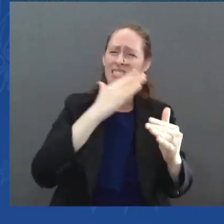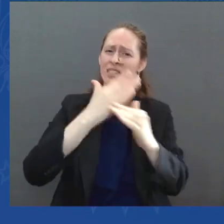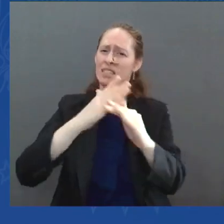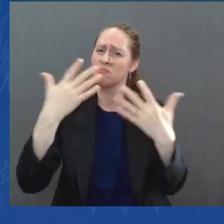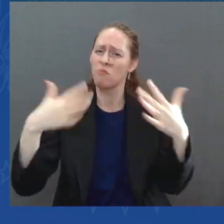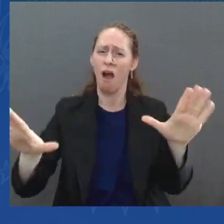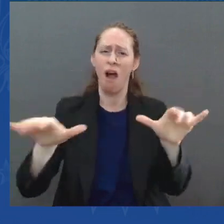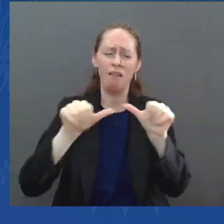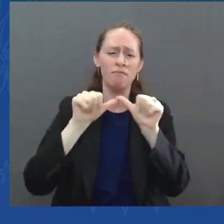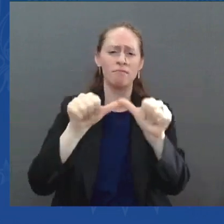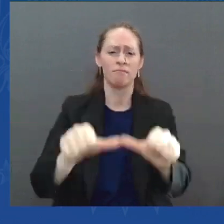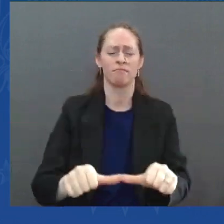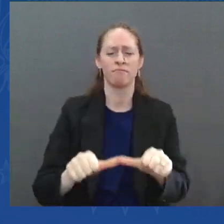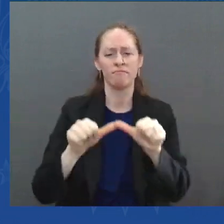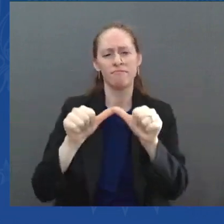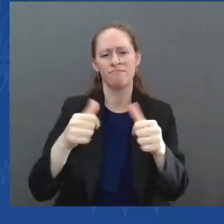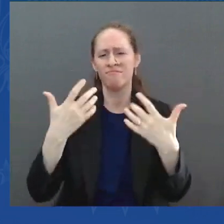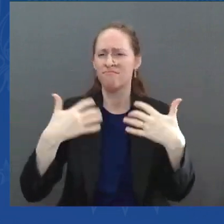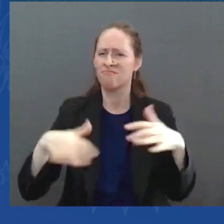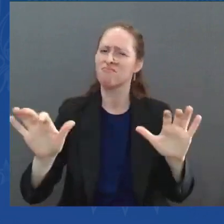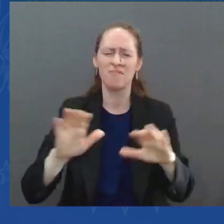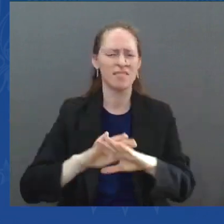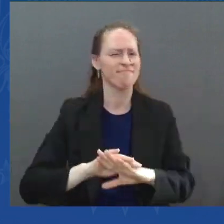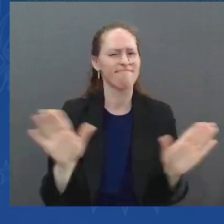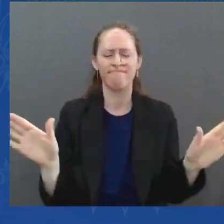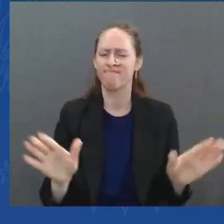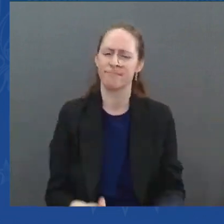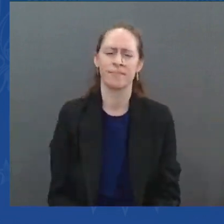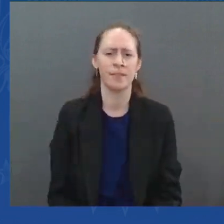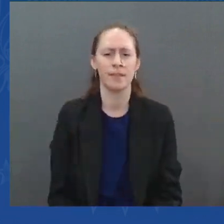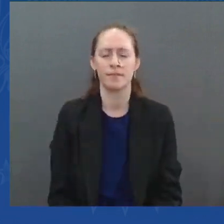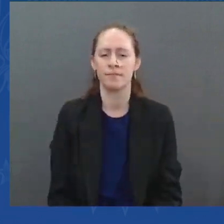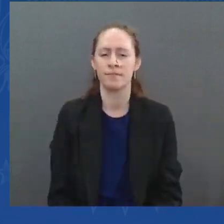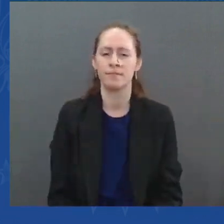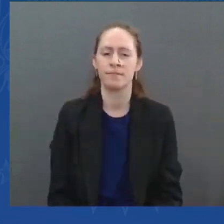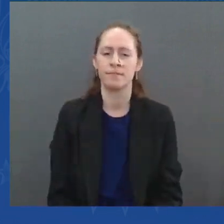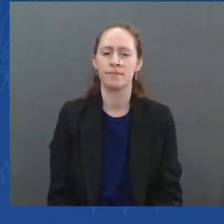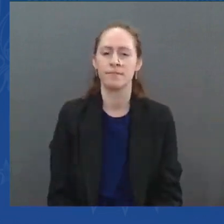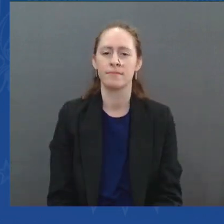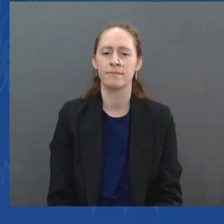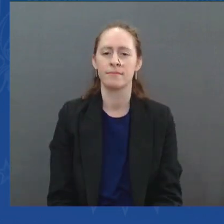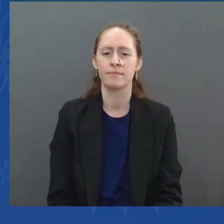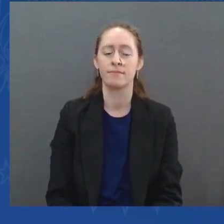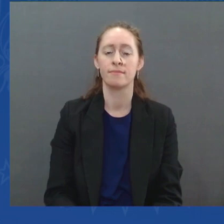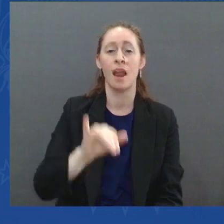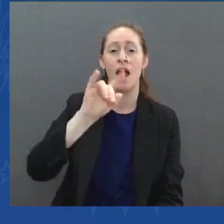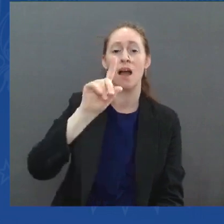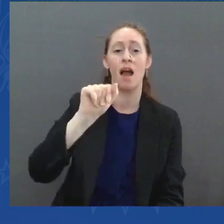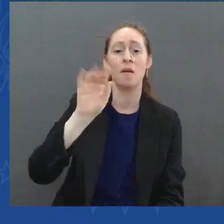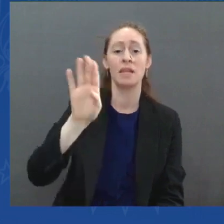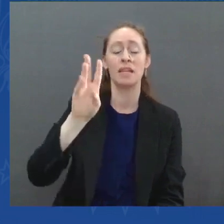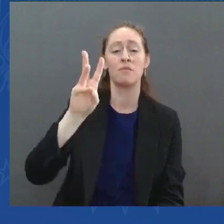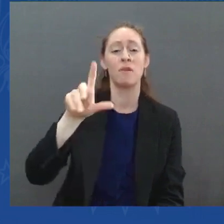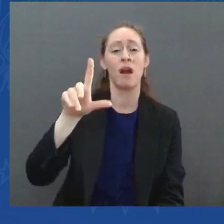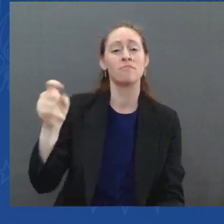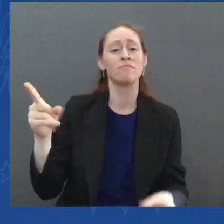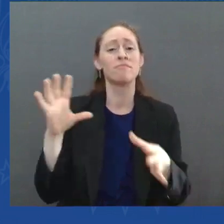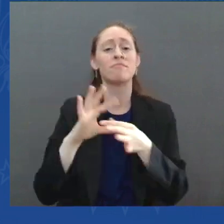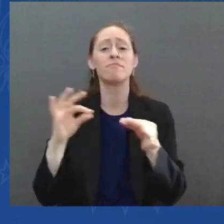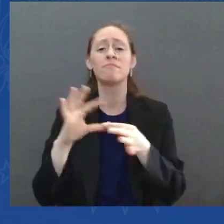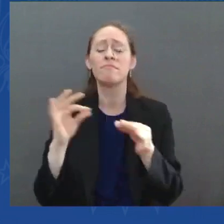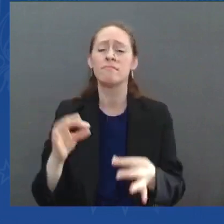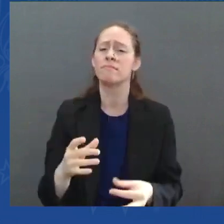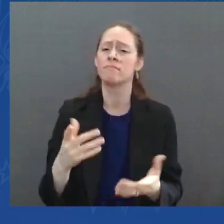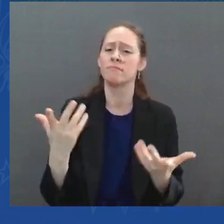Ida B. Wells once said, quote, the way to right wrongs is to turn the light of truth